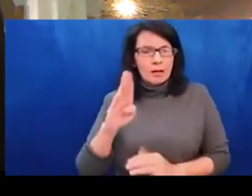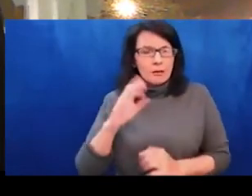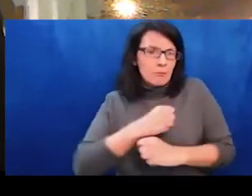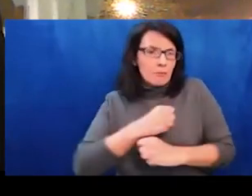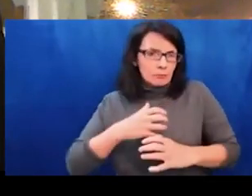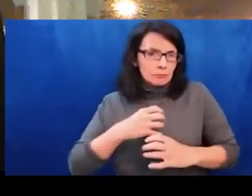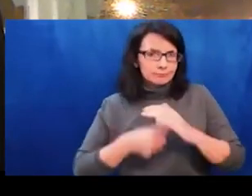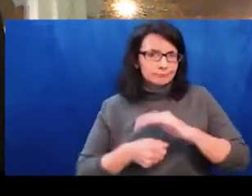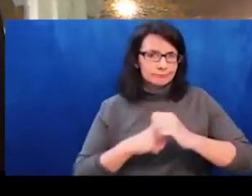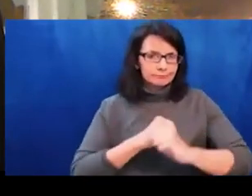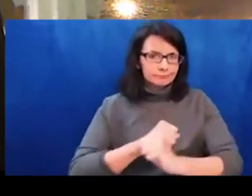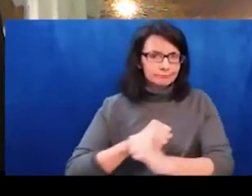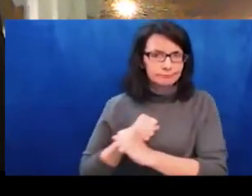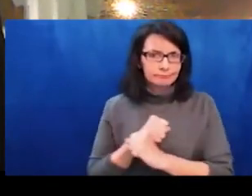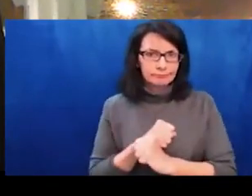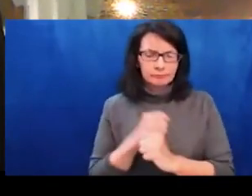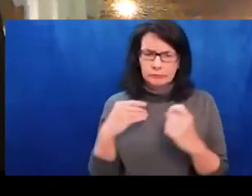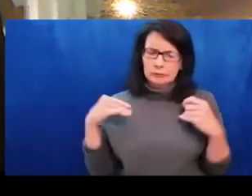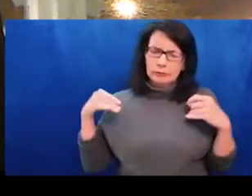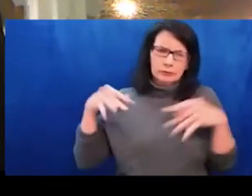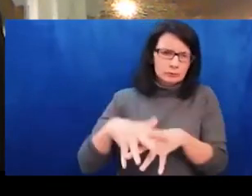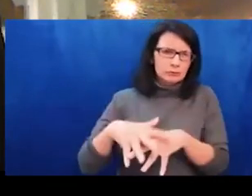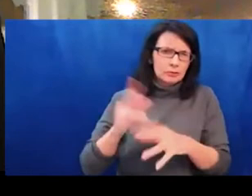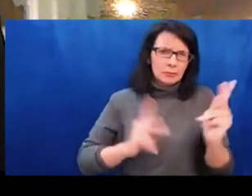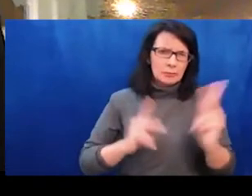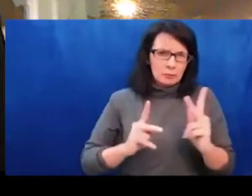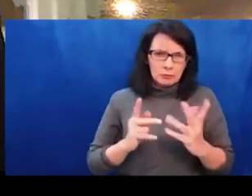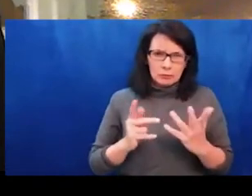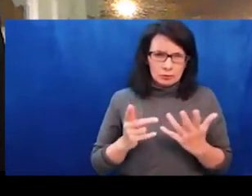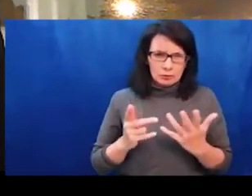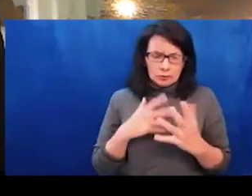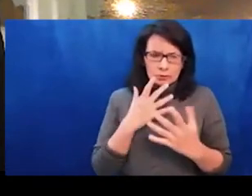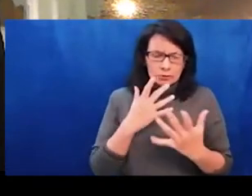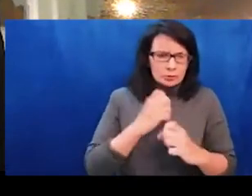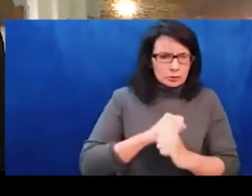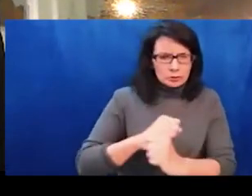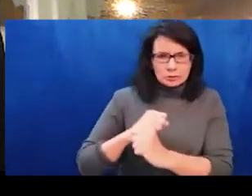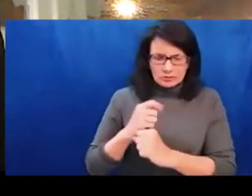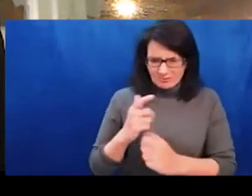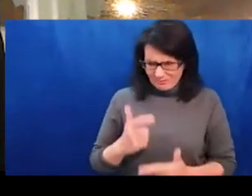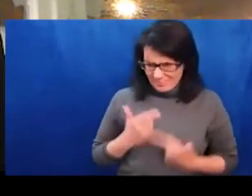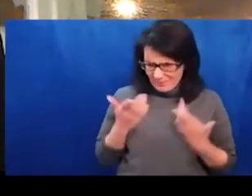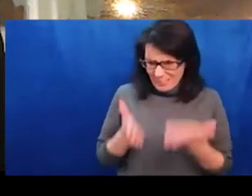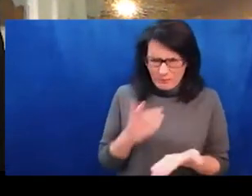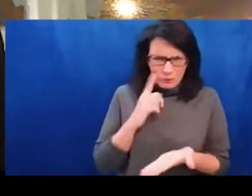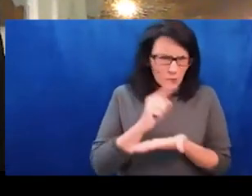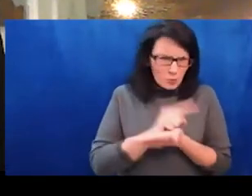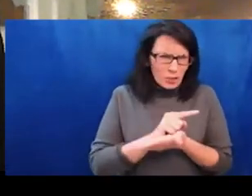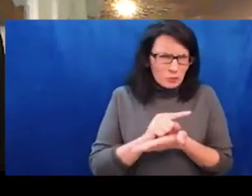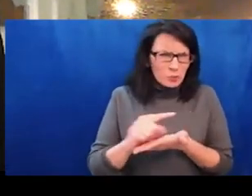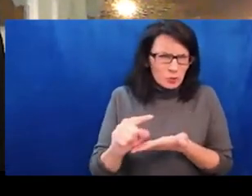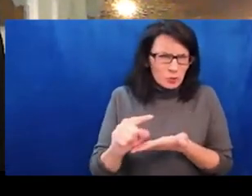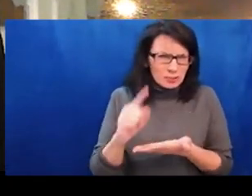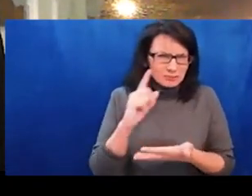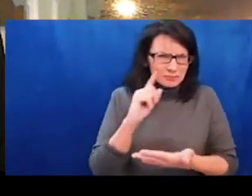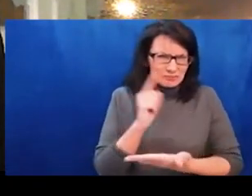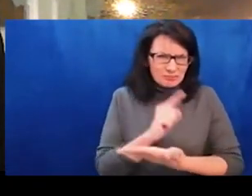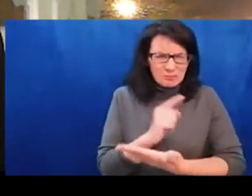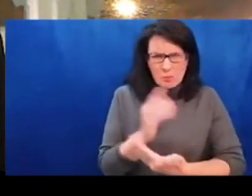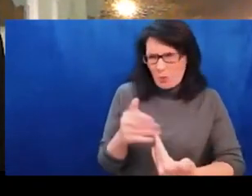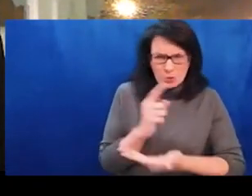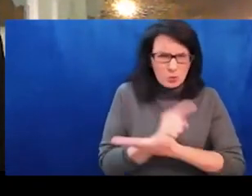I think the role of art and culture completely changed because, for example, there is a